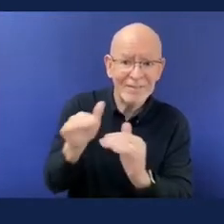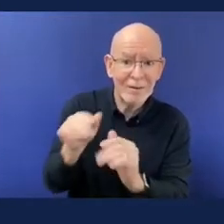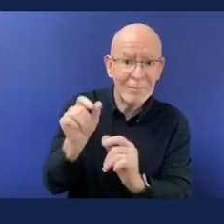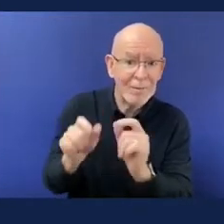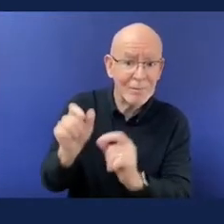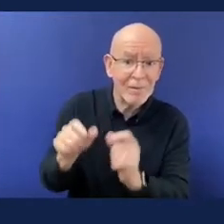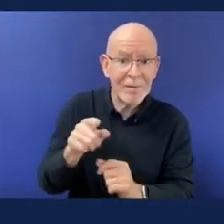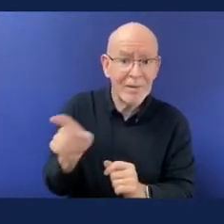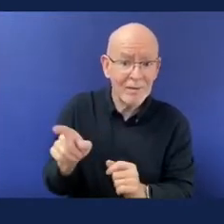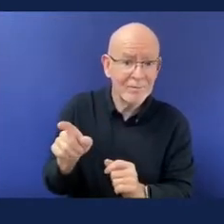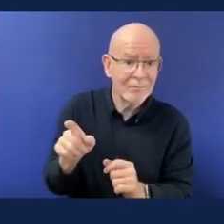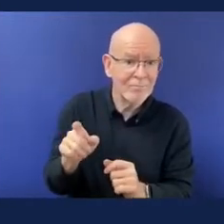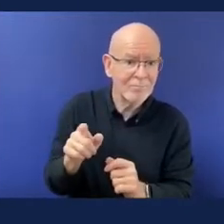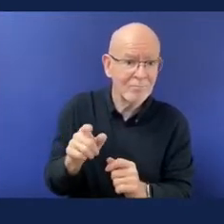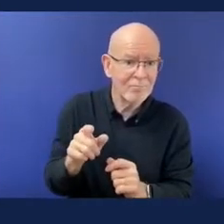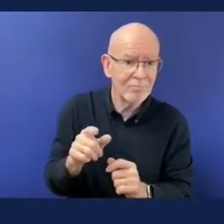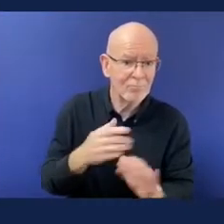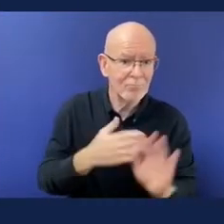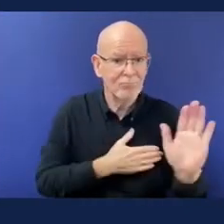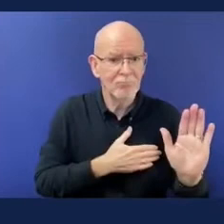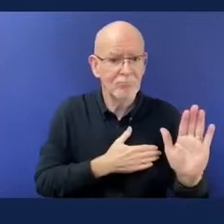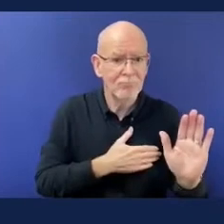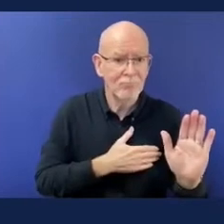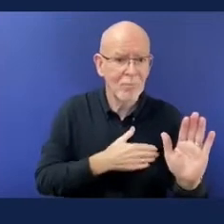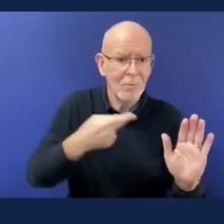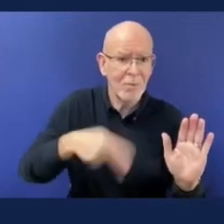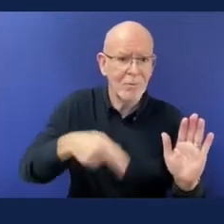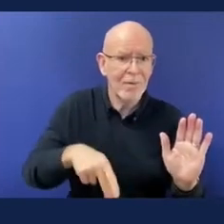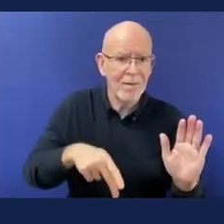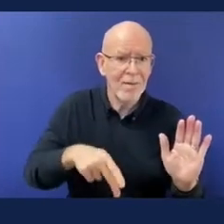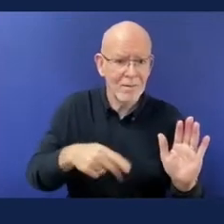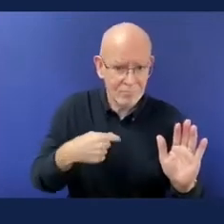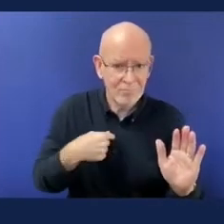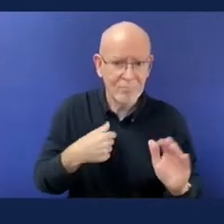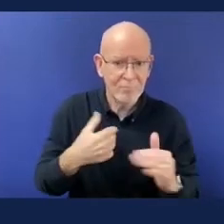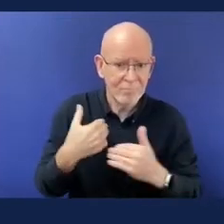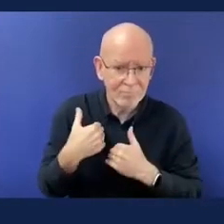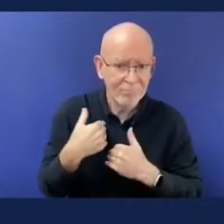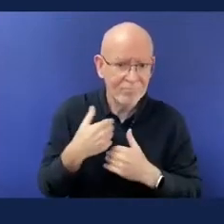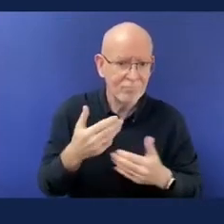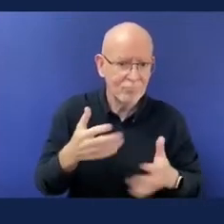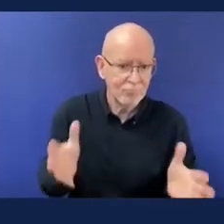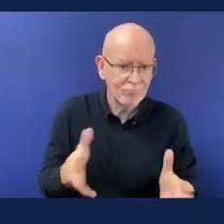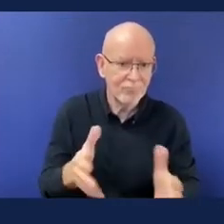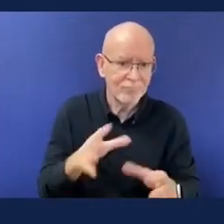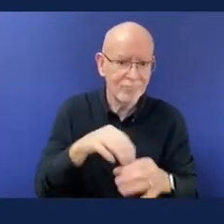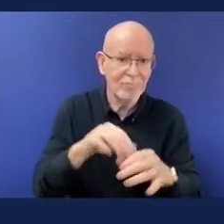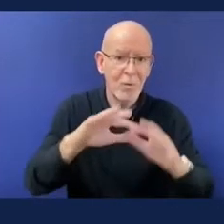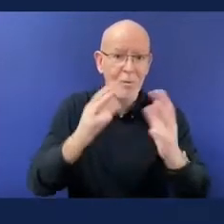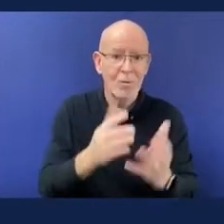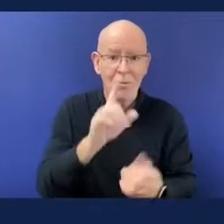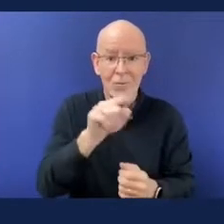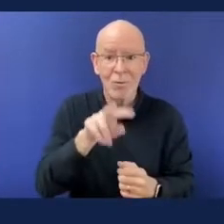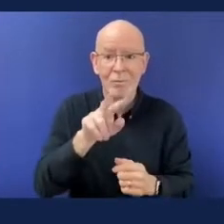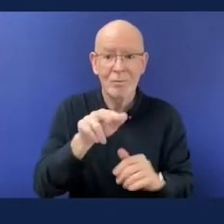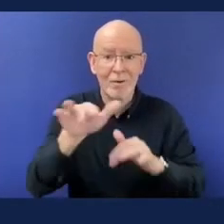aims to initiate all that between now and 2030 so that's my presentation today eleni back to you